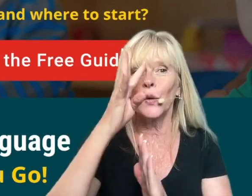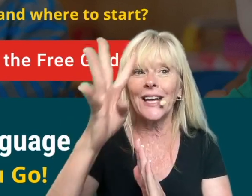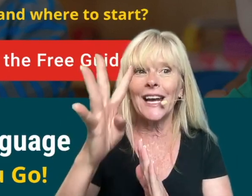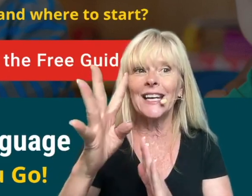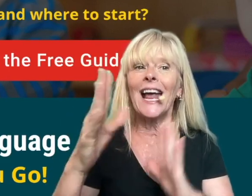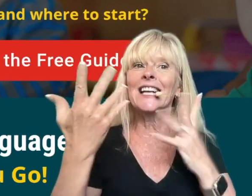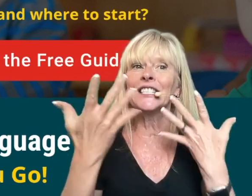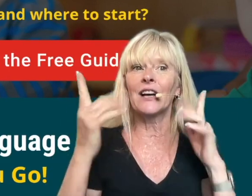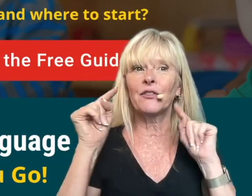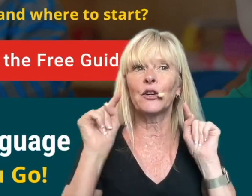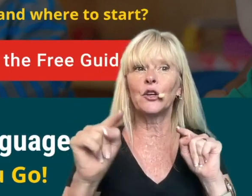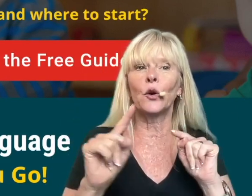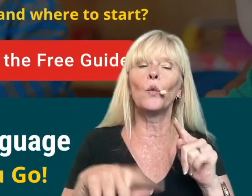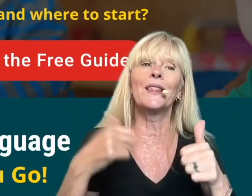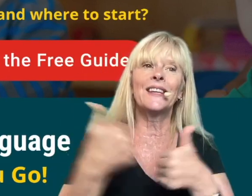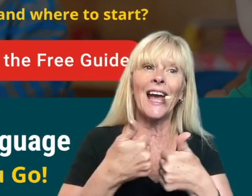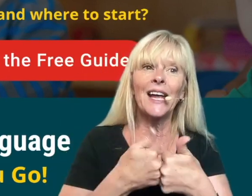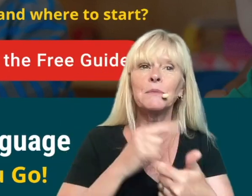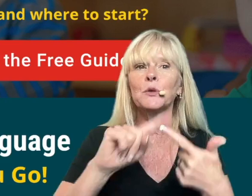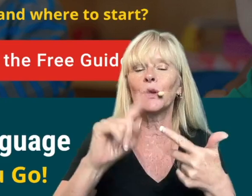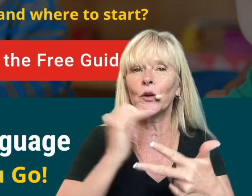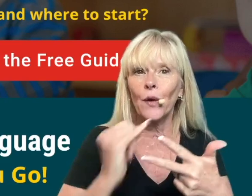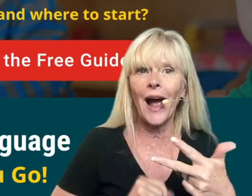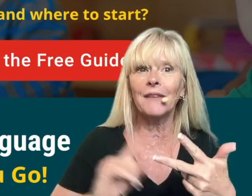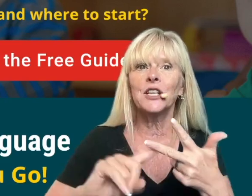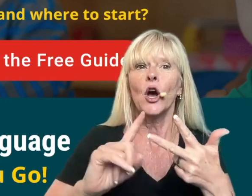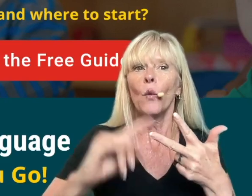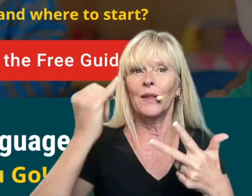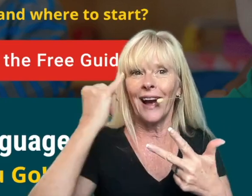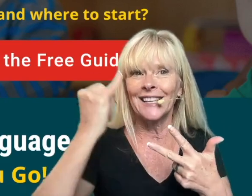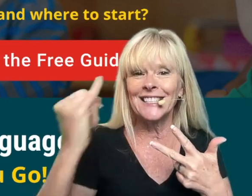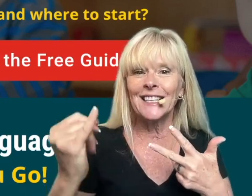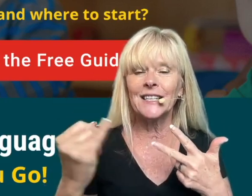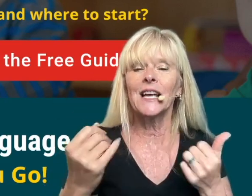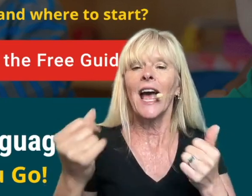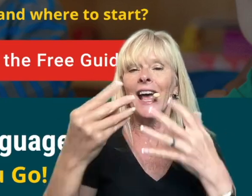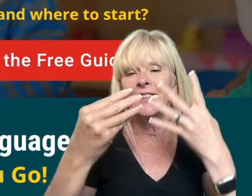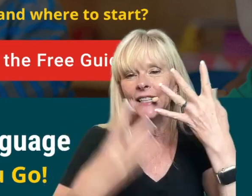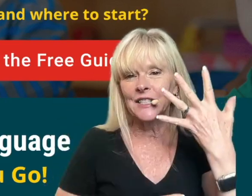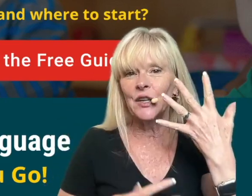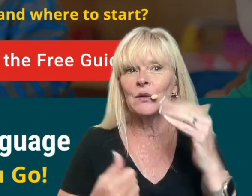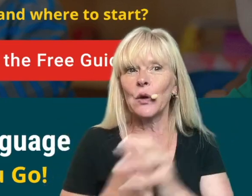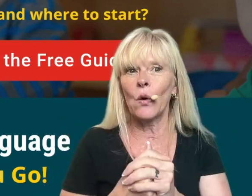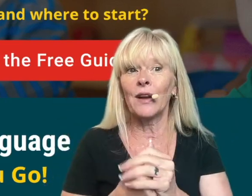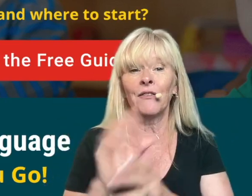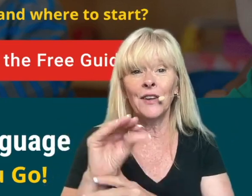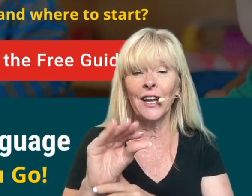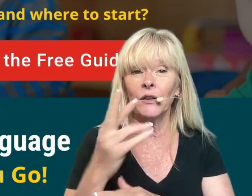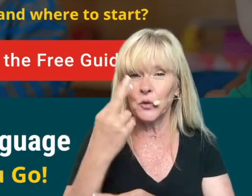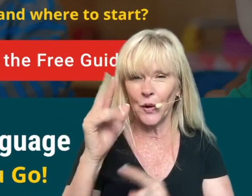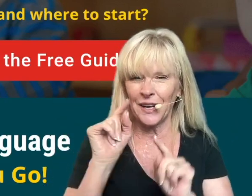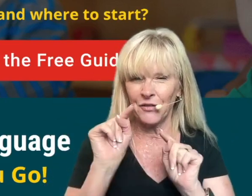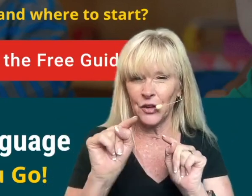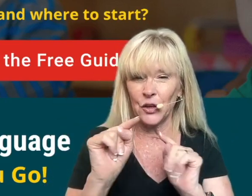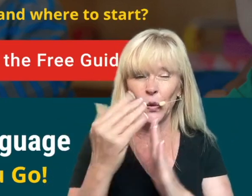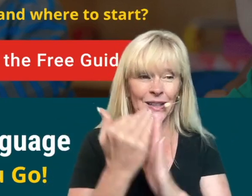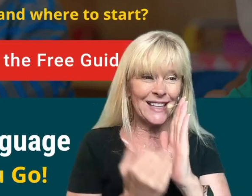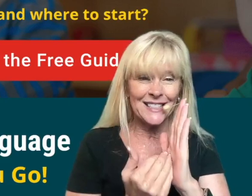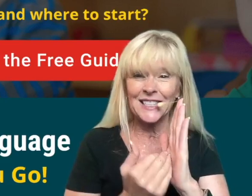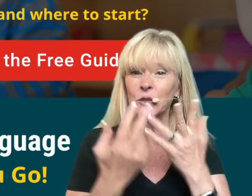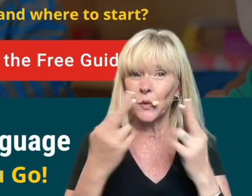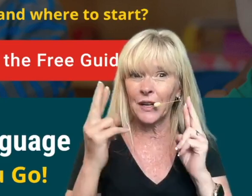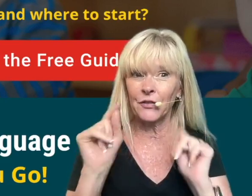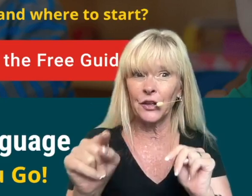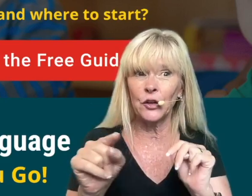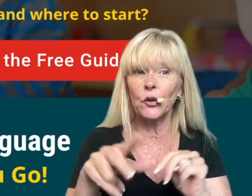created and done for you with games with crafts with ideas and the list goes on videos ready for you